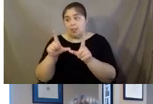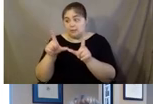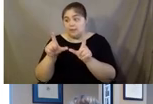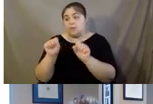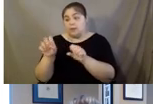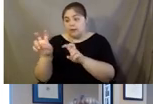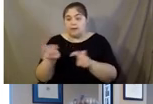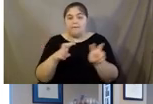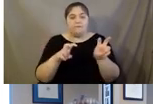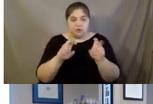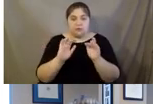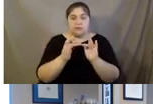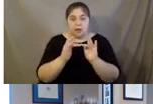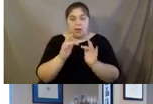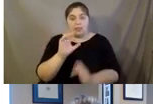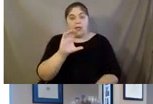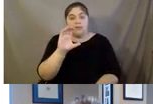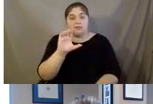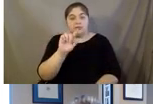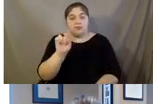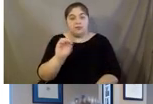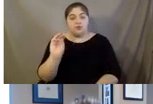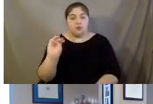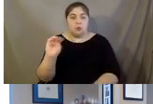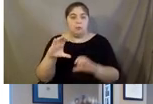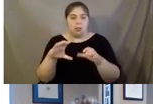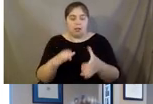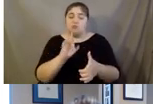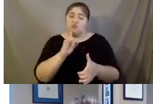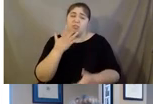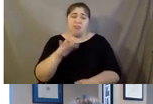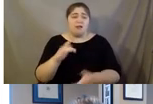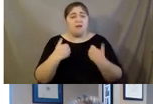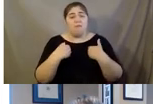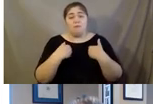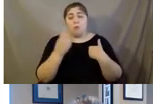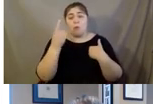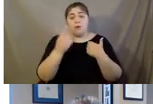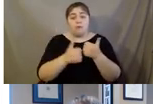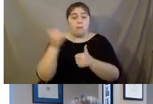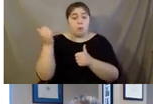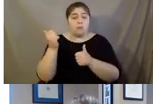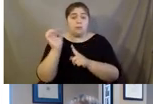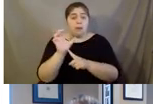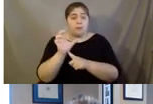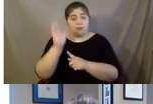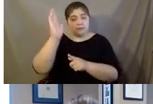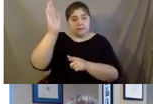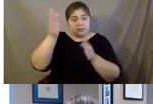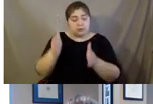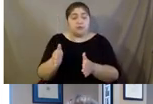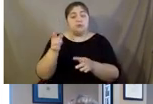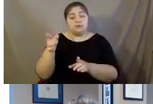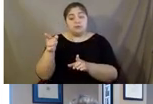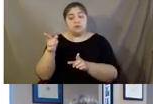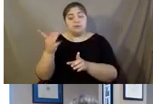to online Zoom classes. And then we were really lucky to have one of our most popular speakers, who's also the